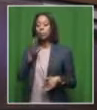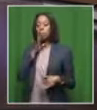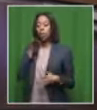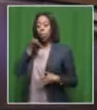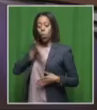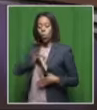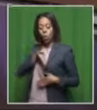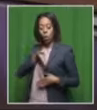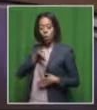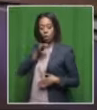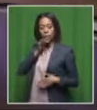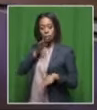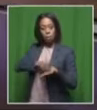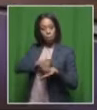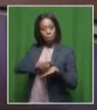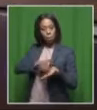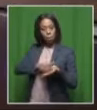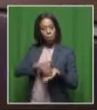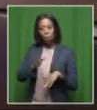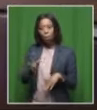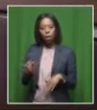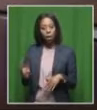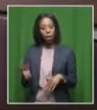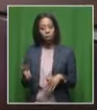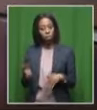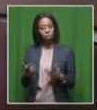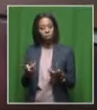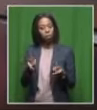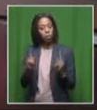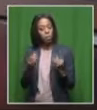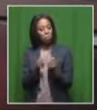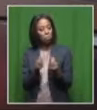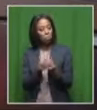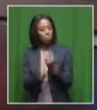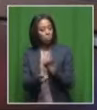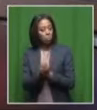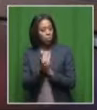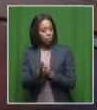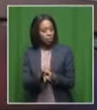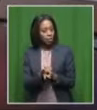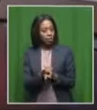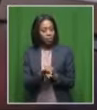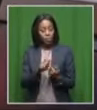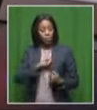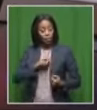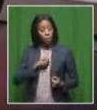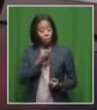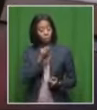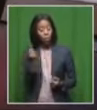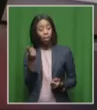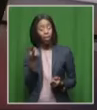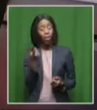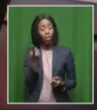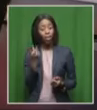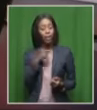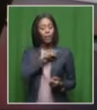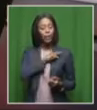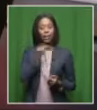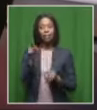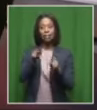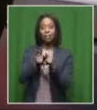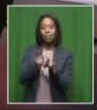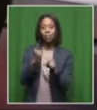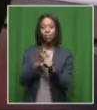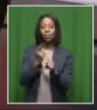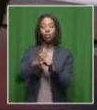with another huge, you know, pandemic that's about to hit us with our young people, who will be